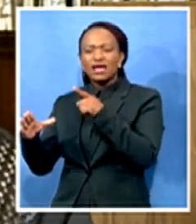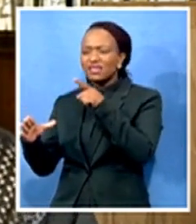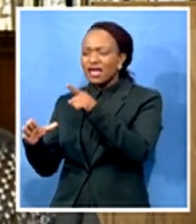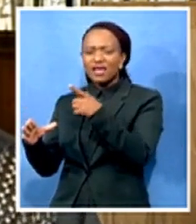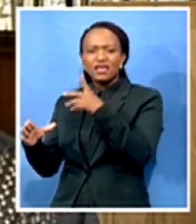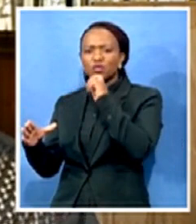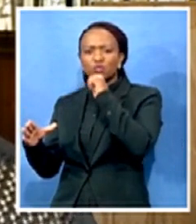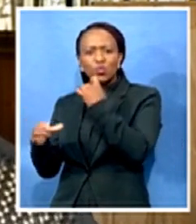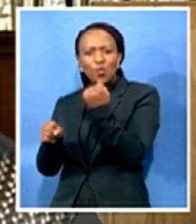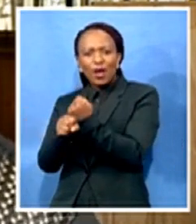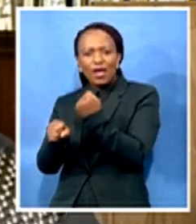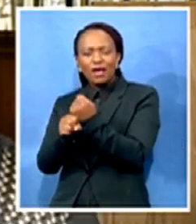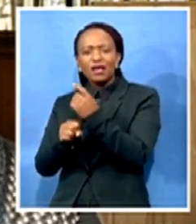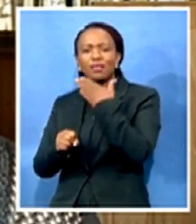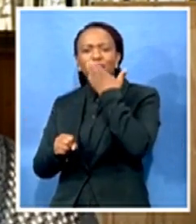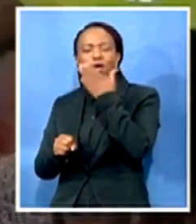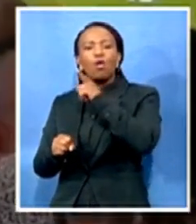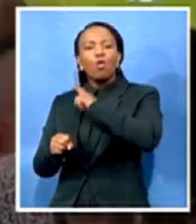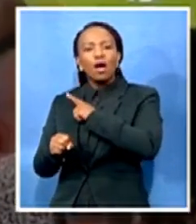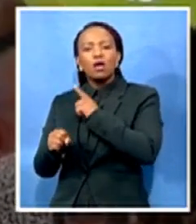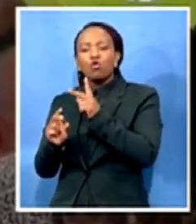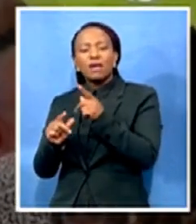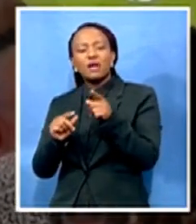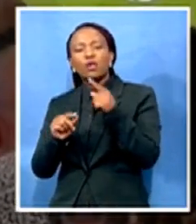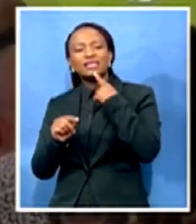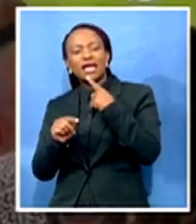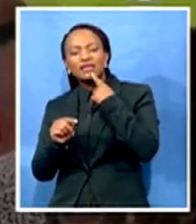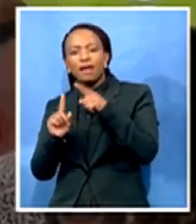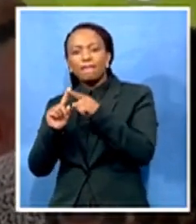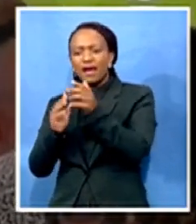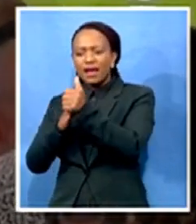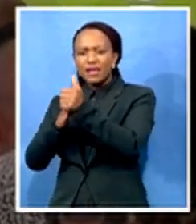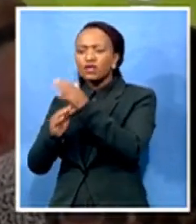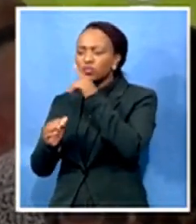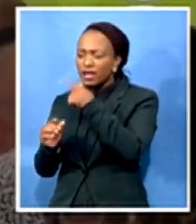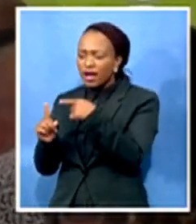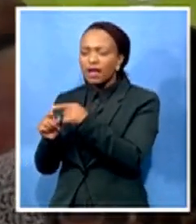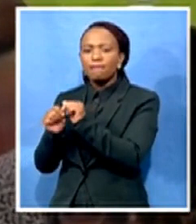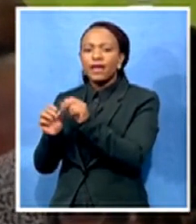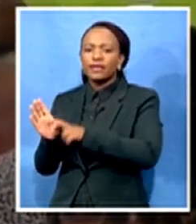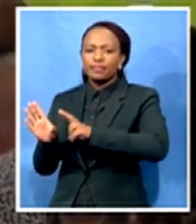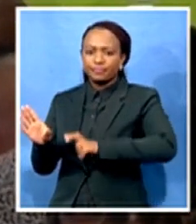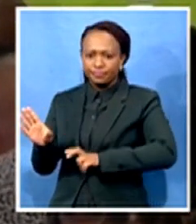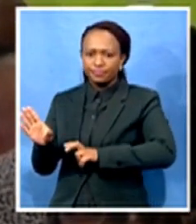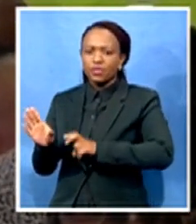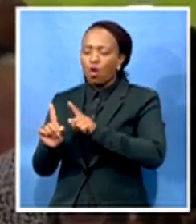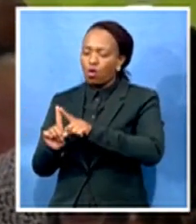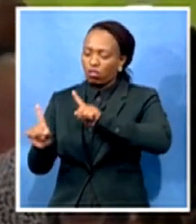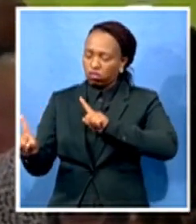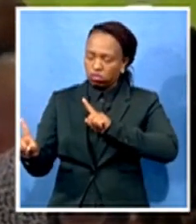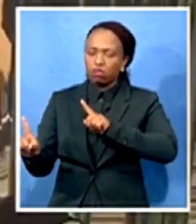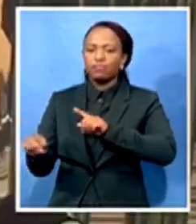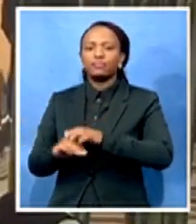asking their leaders to step aside. The DA issued a statement saying that it notes allegations against